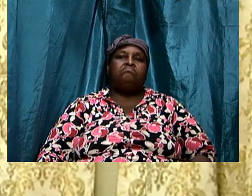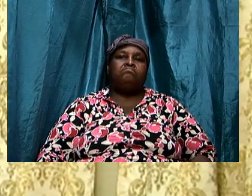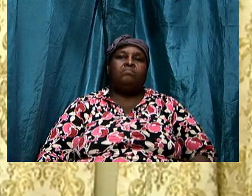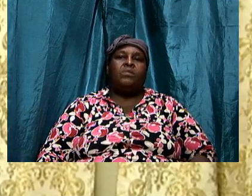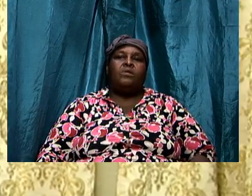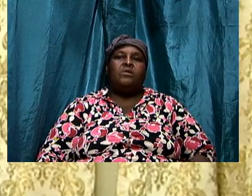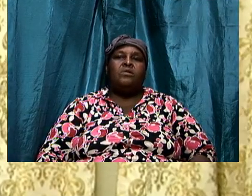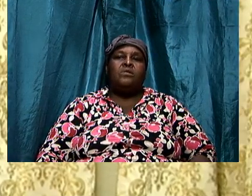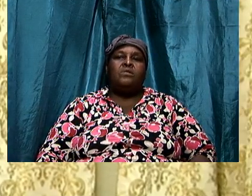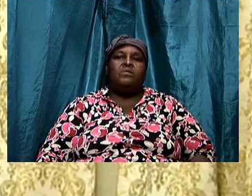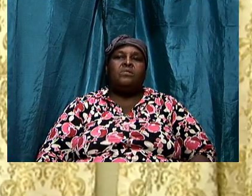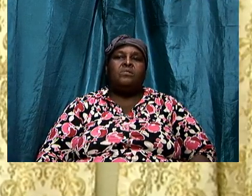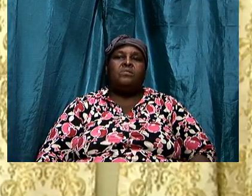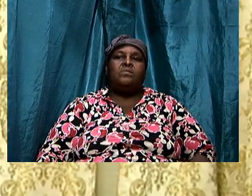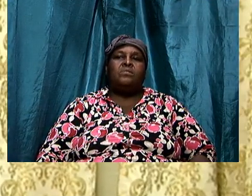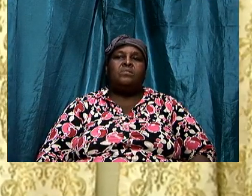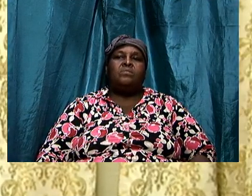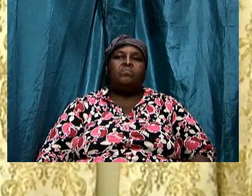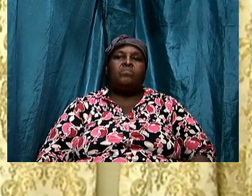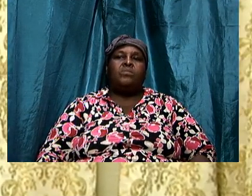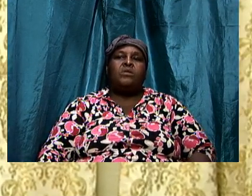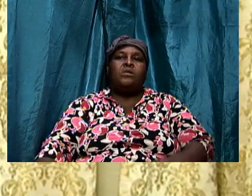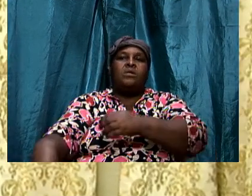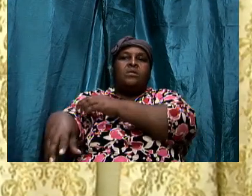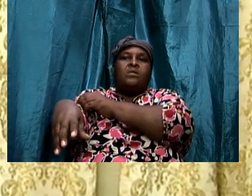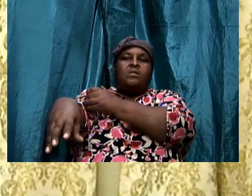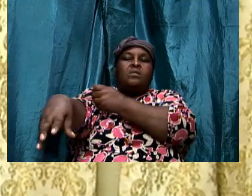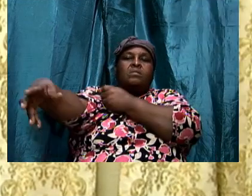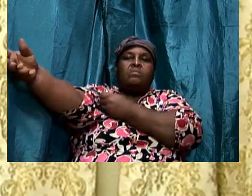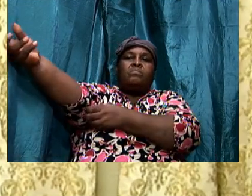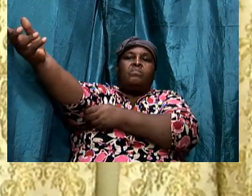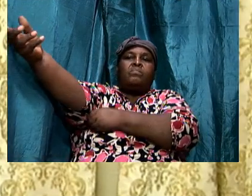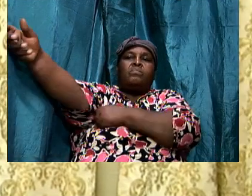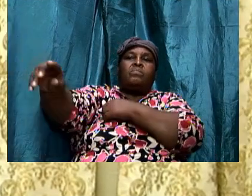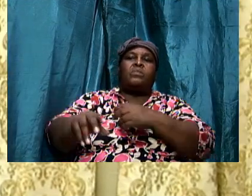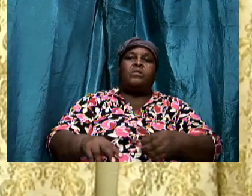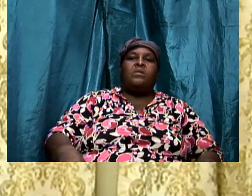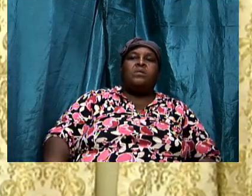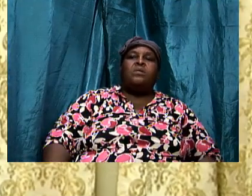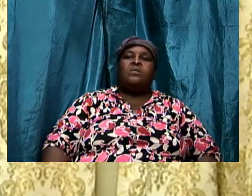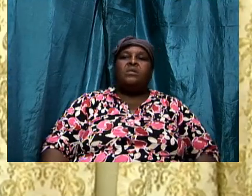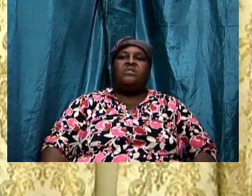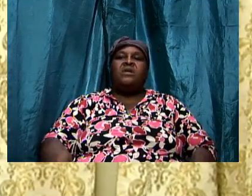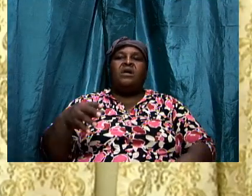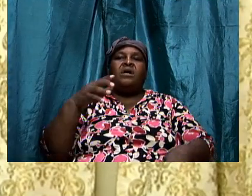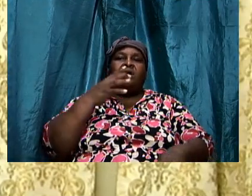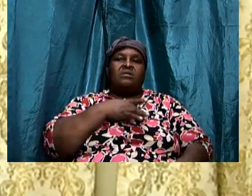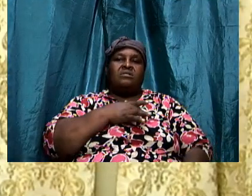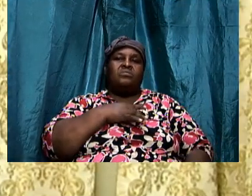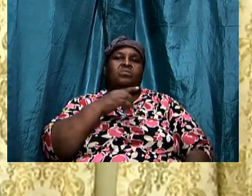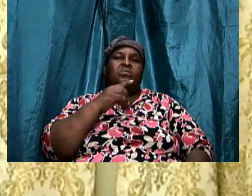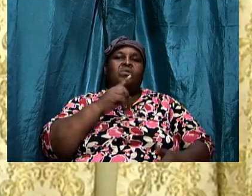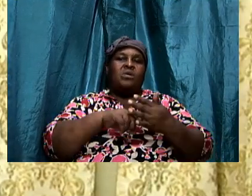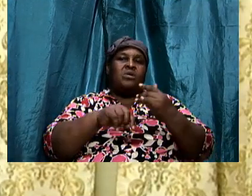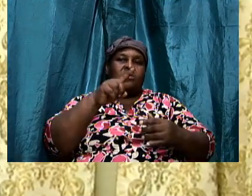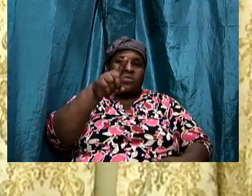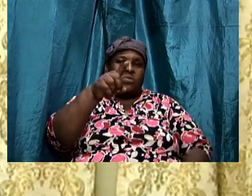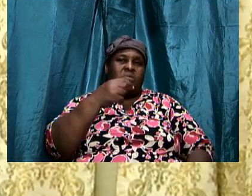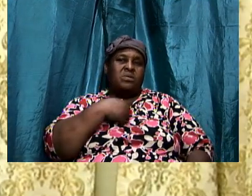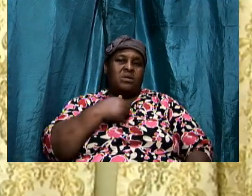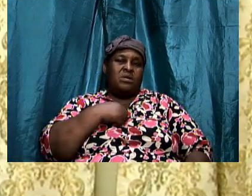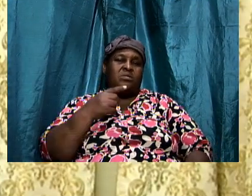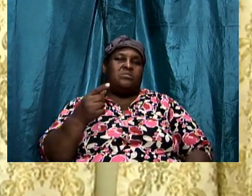because in closing i'm going to make this point it is at the heart of what you and i do it is at the